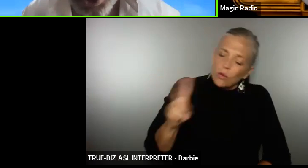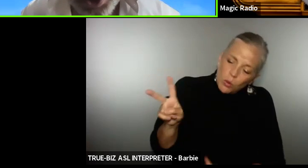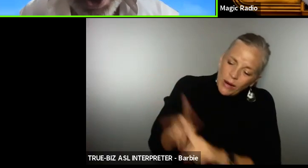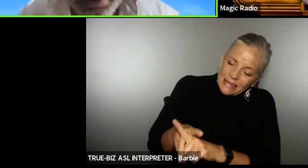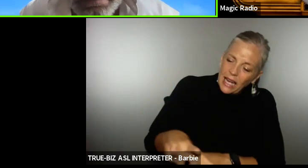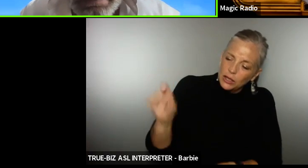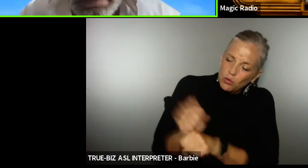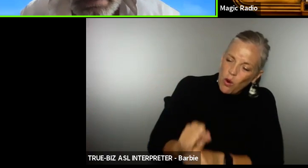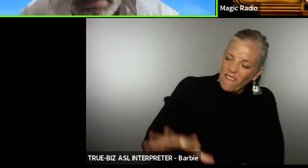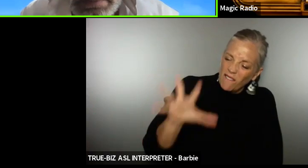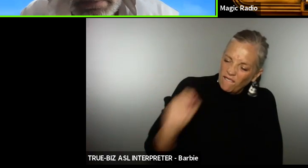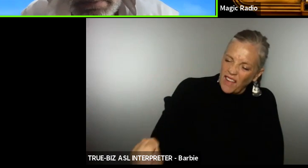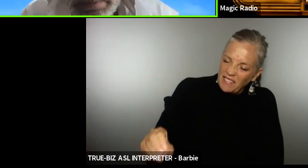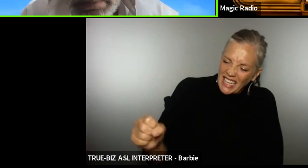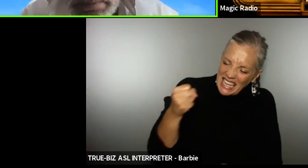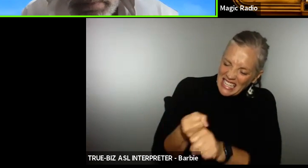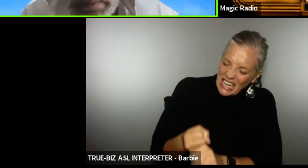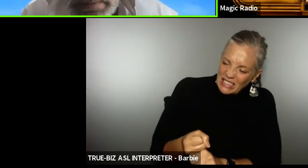years